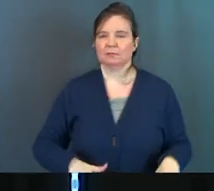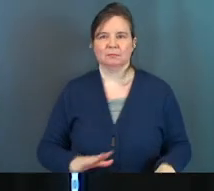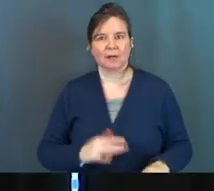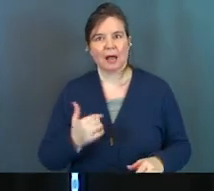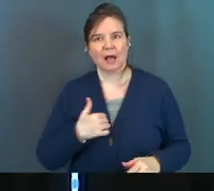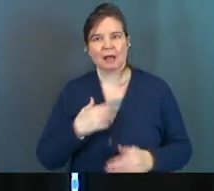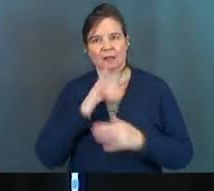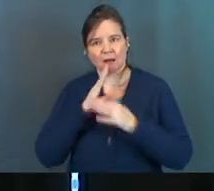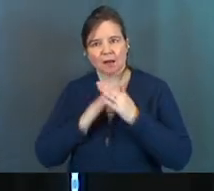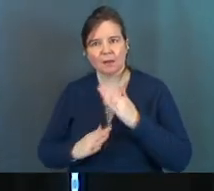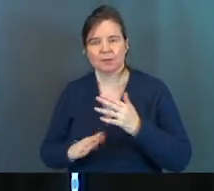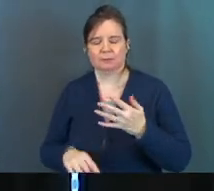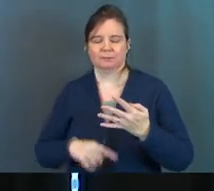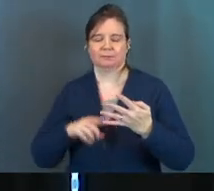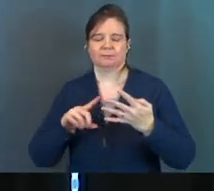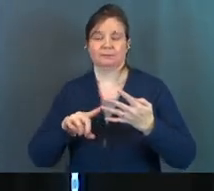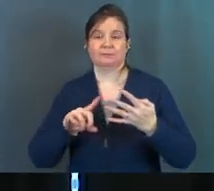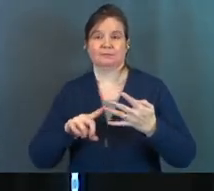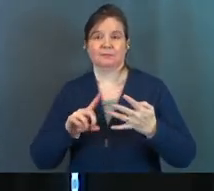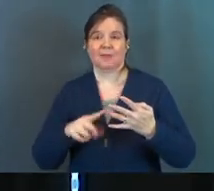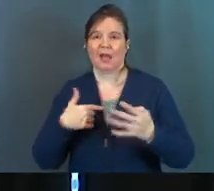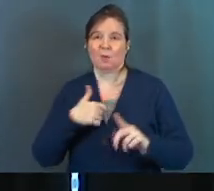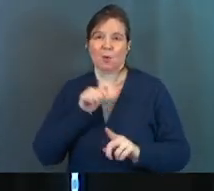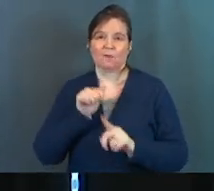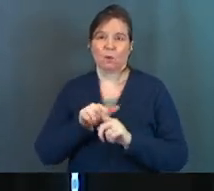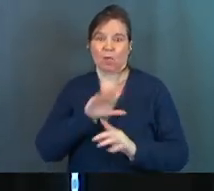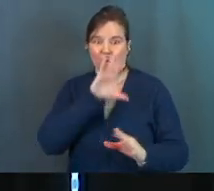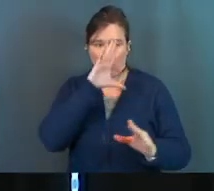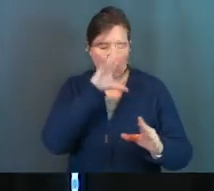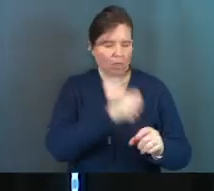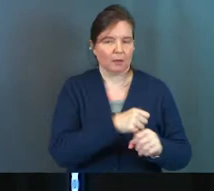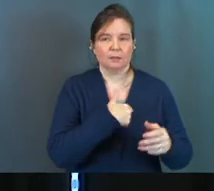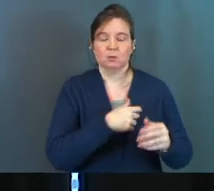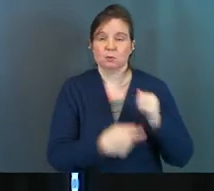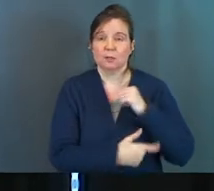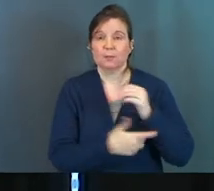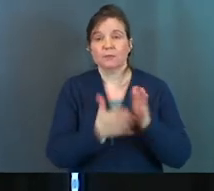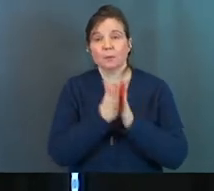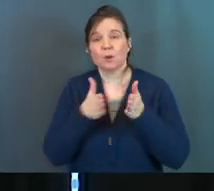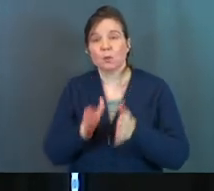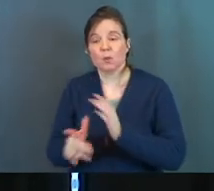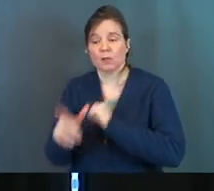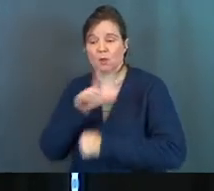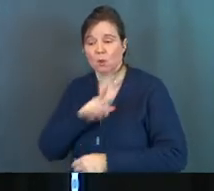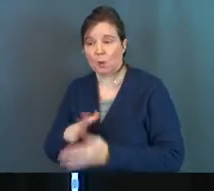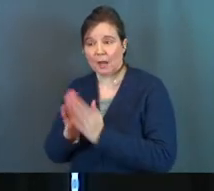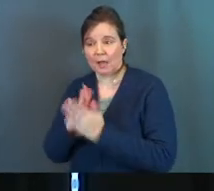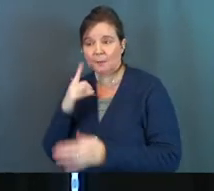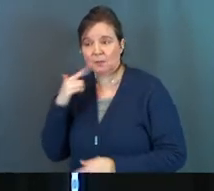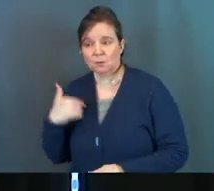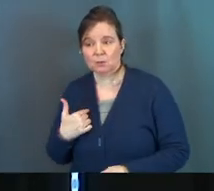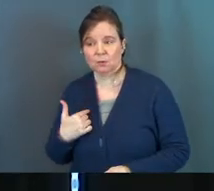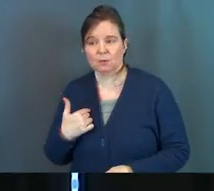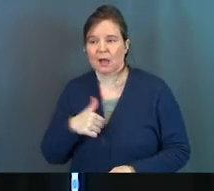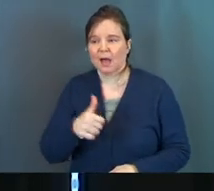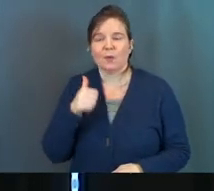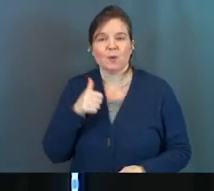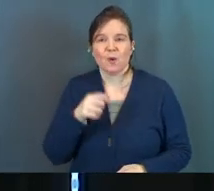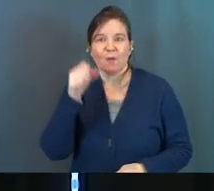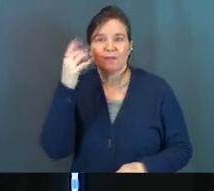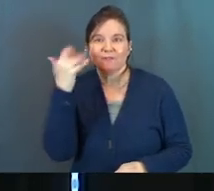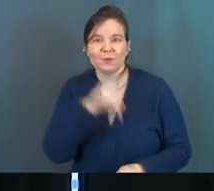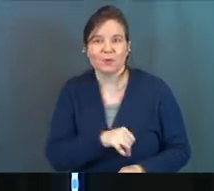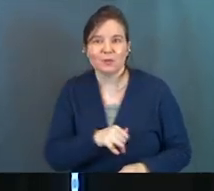I get humbled. Next, I won't foolishly drive into temptation if I pray the way the Lord has asked me to pray. I won't